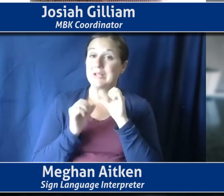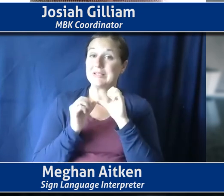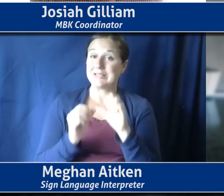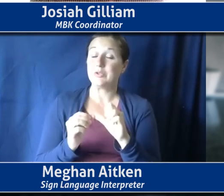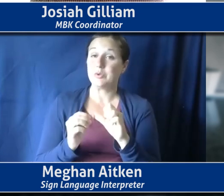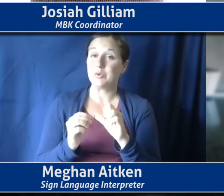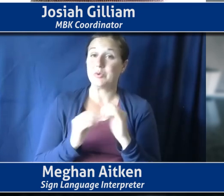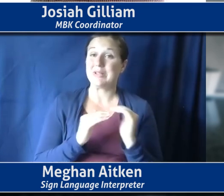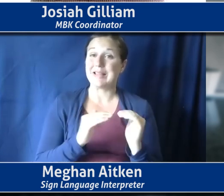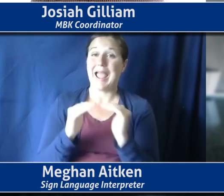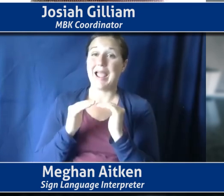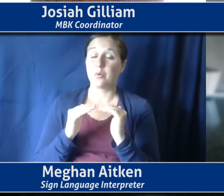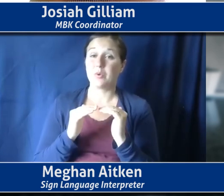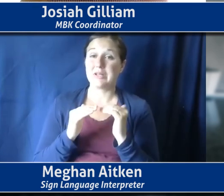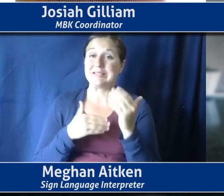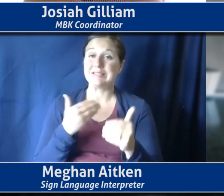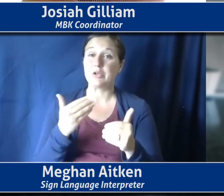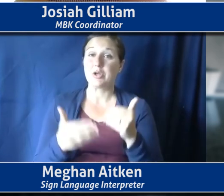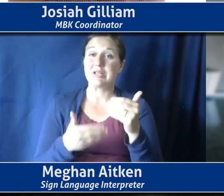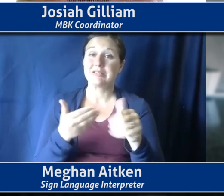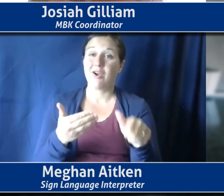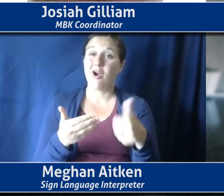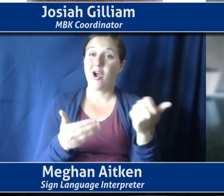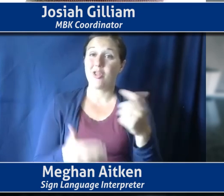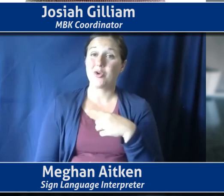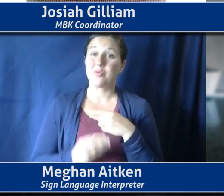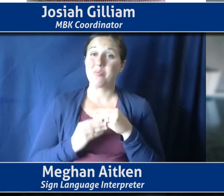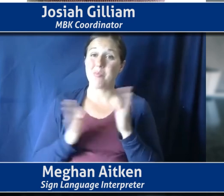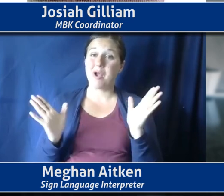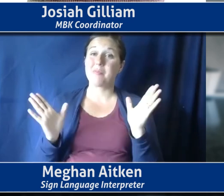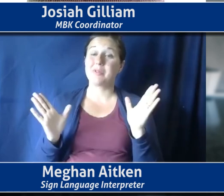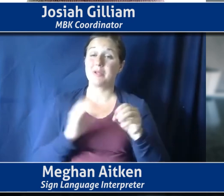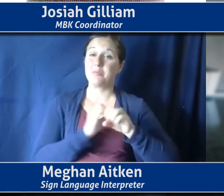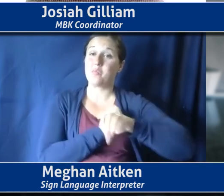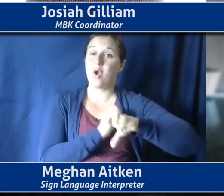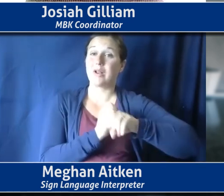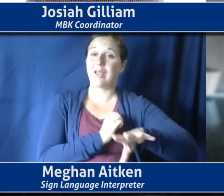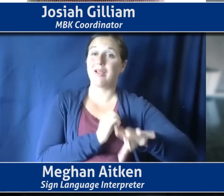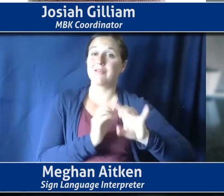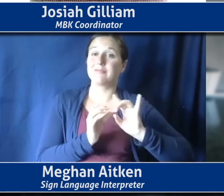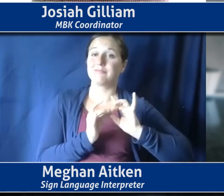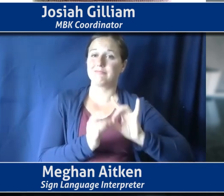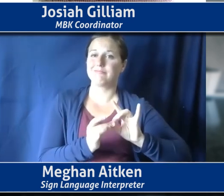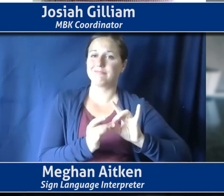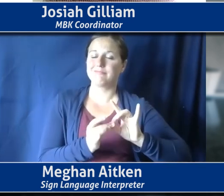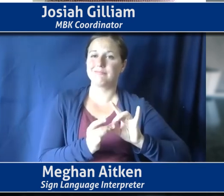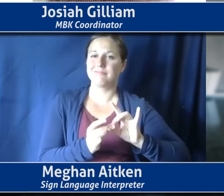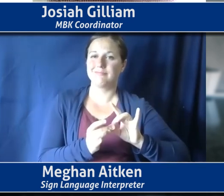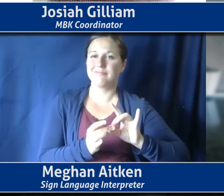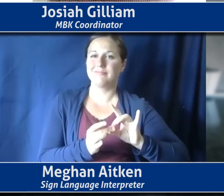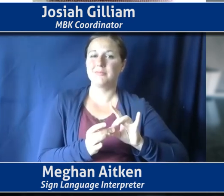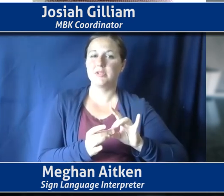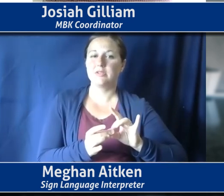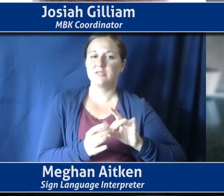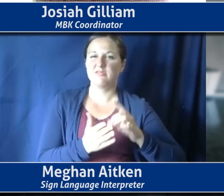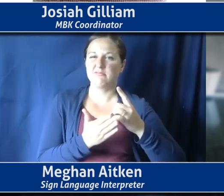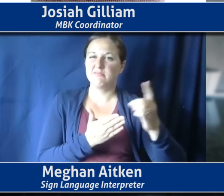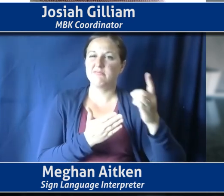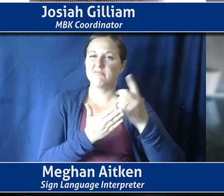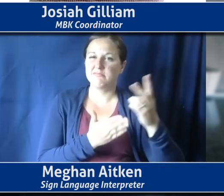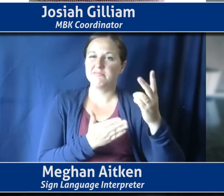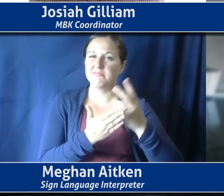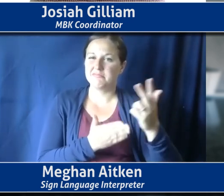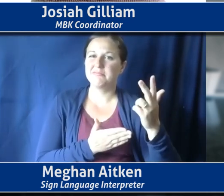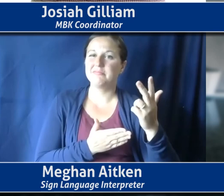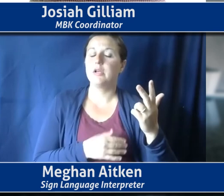series, uh, and other, uh, public facing broadcasts along, uh, these lines in the coming days and weeks. So please keep an eye out for that. Uh,